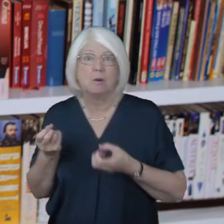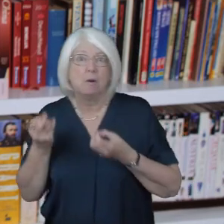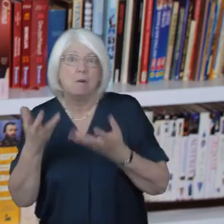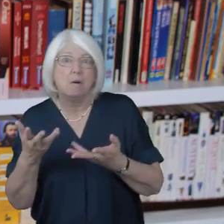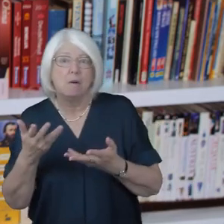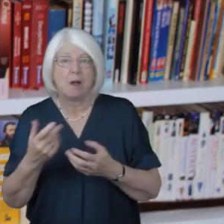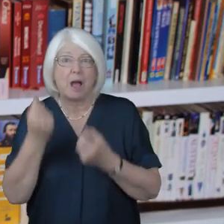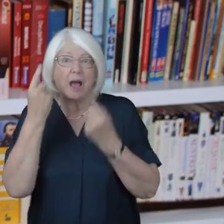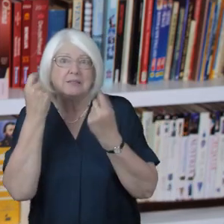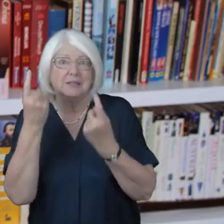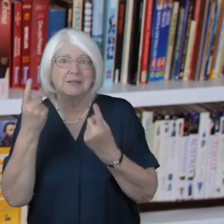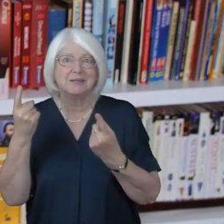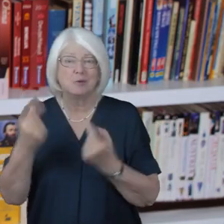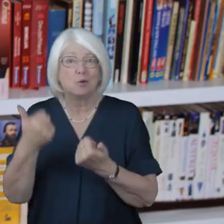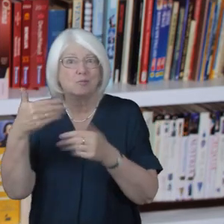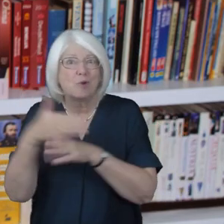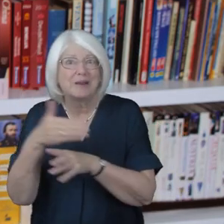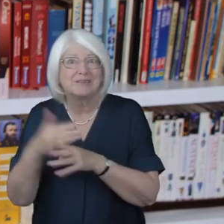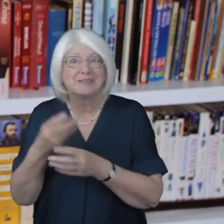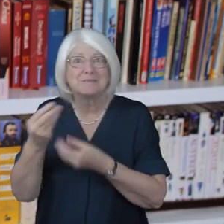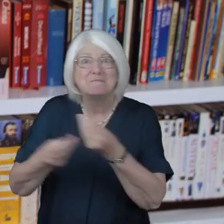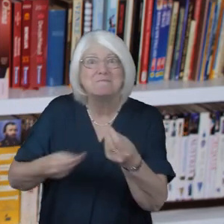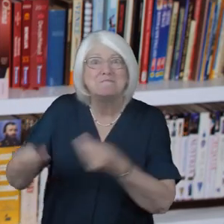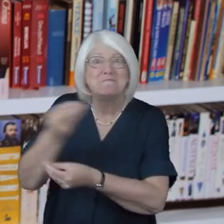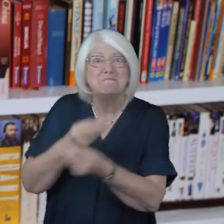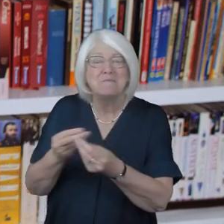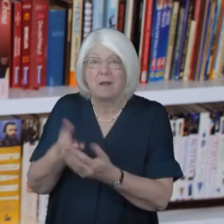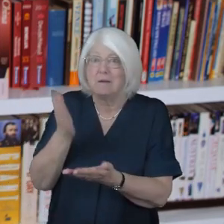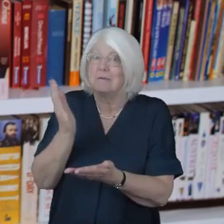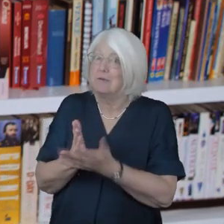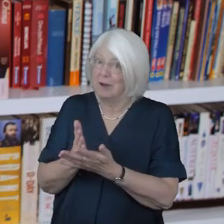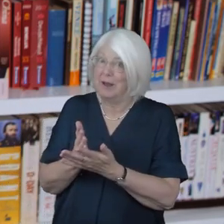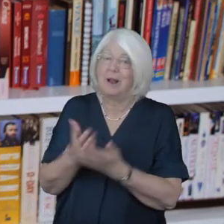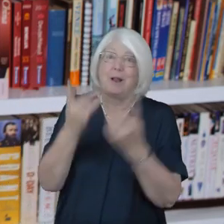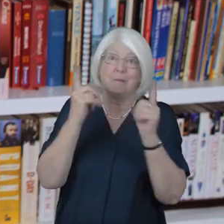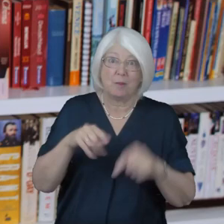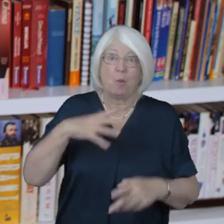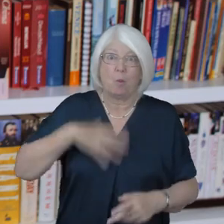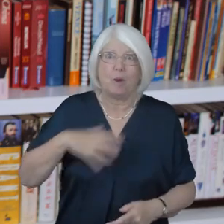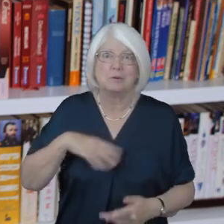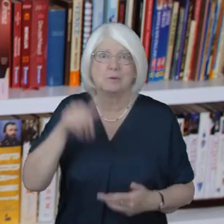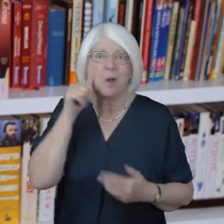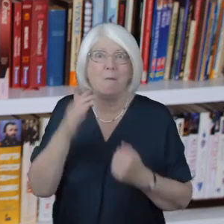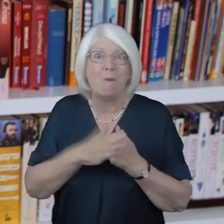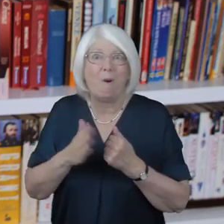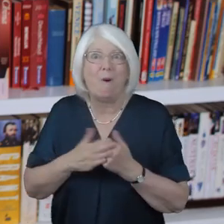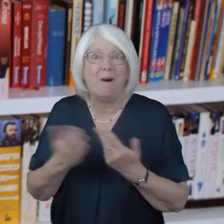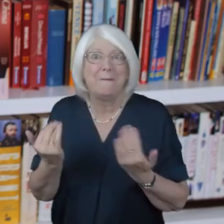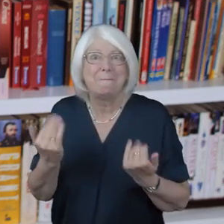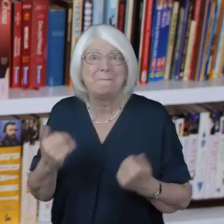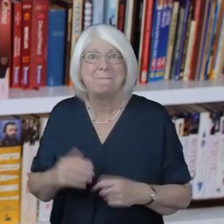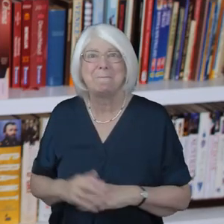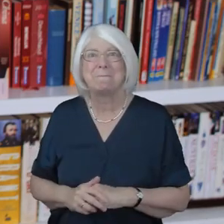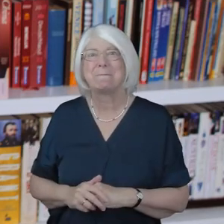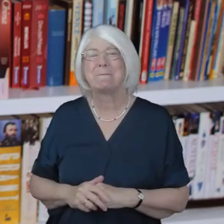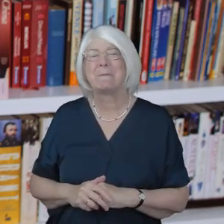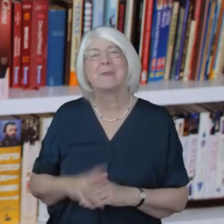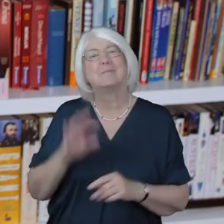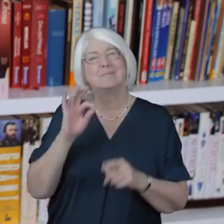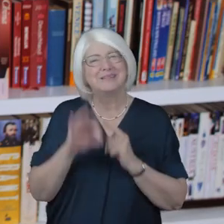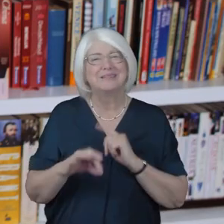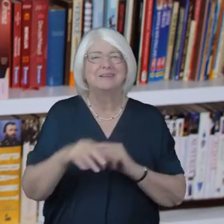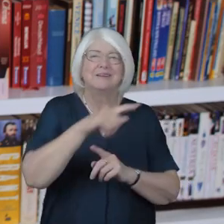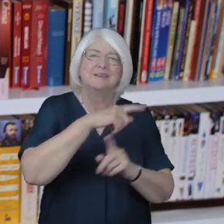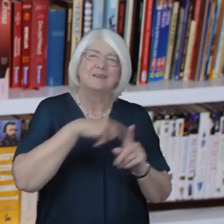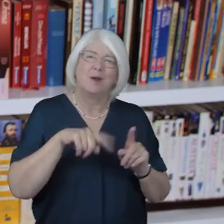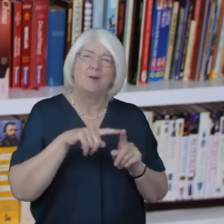their novel ideas and good practice there is a real appetite for more ministry among the old and in particular among